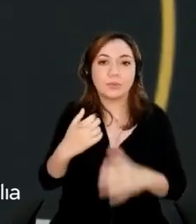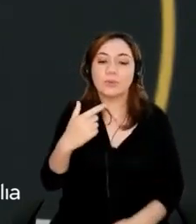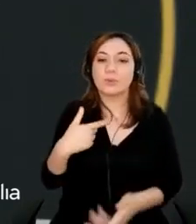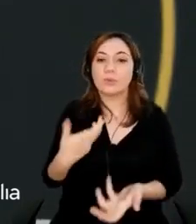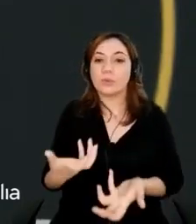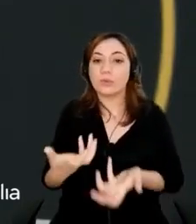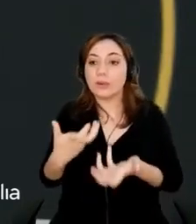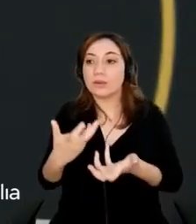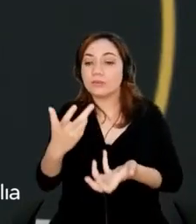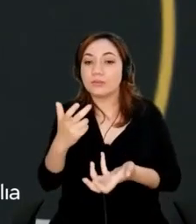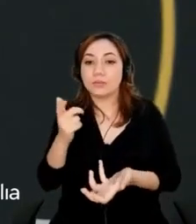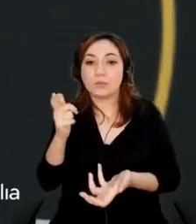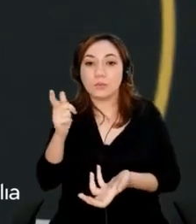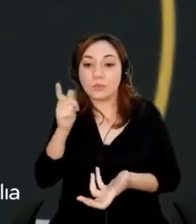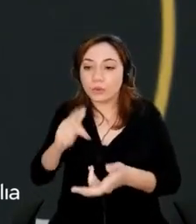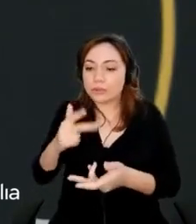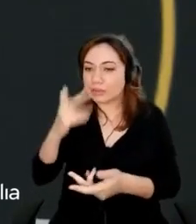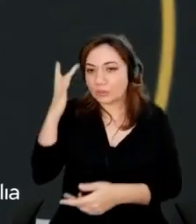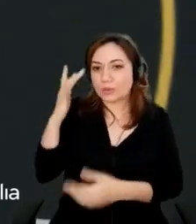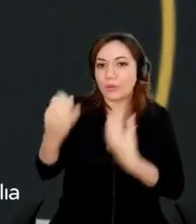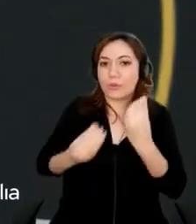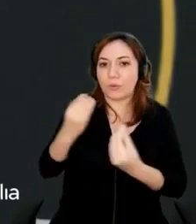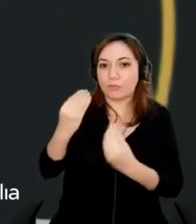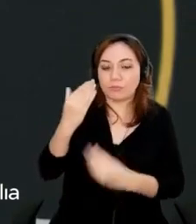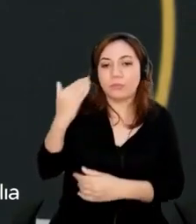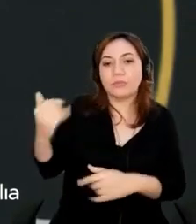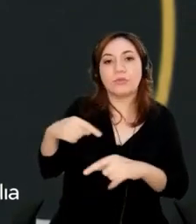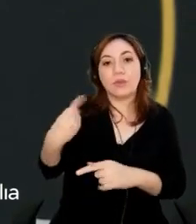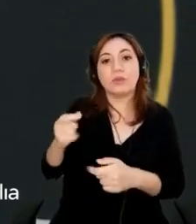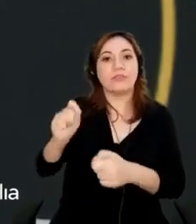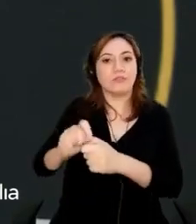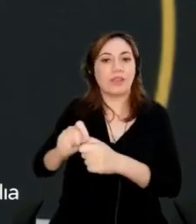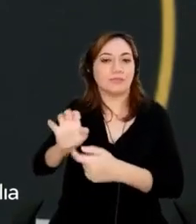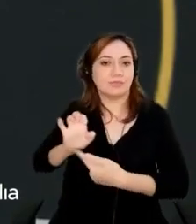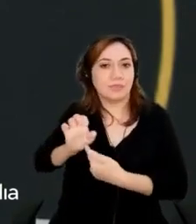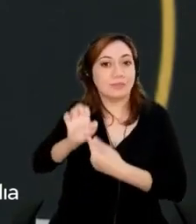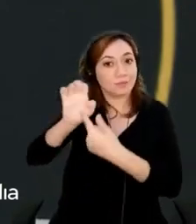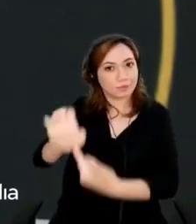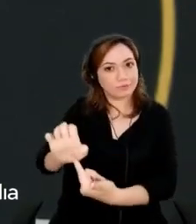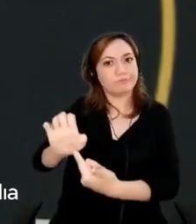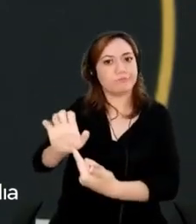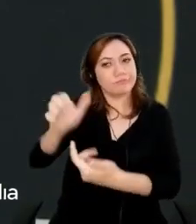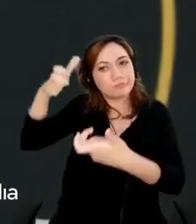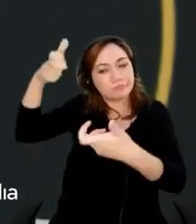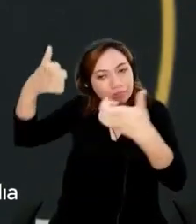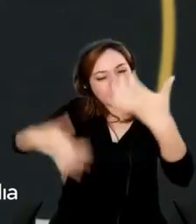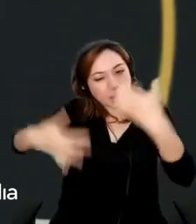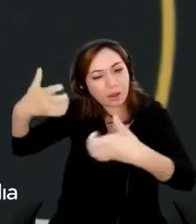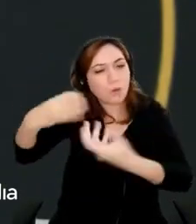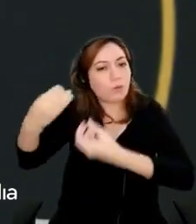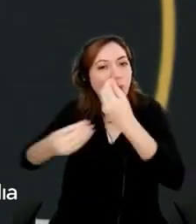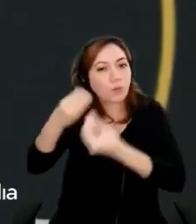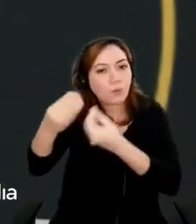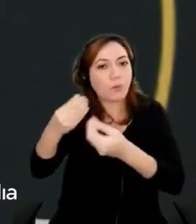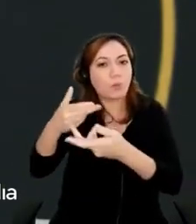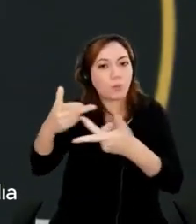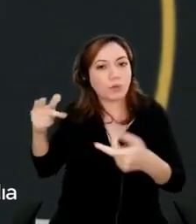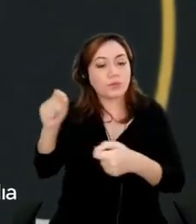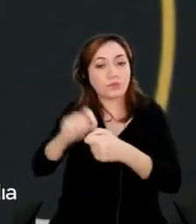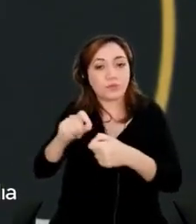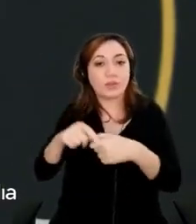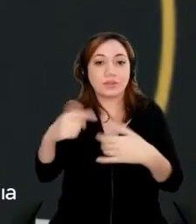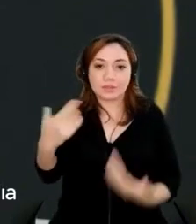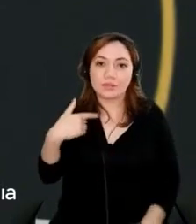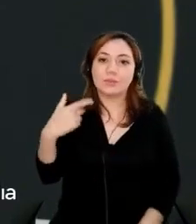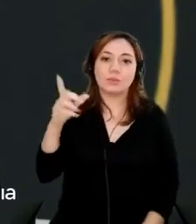successful it is. So we do an expo and we explain to the business some of the stuff we do. But I tell you, every single day I read out there is